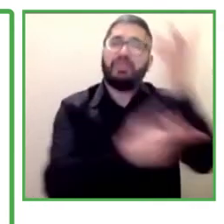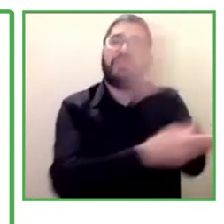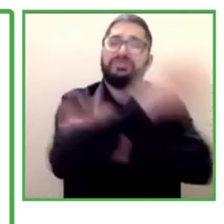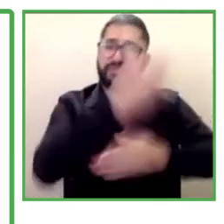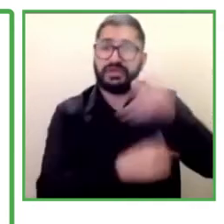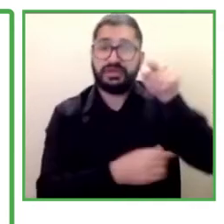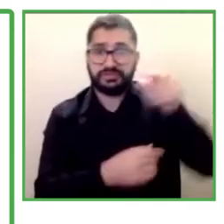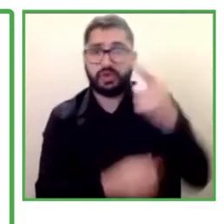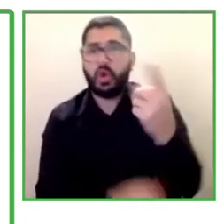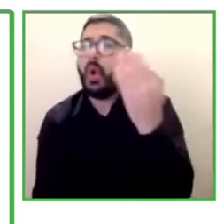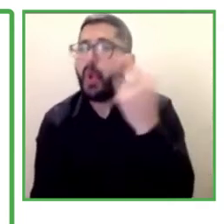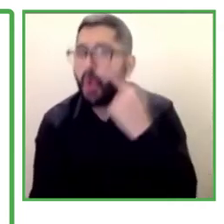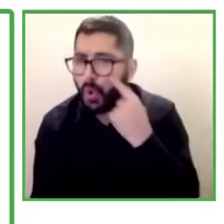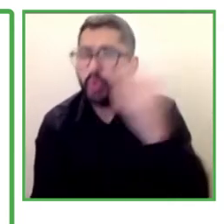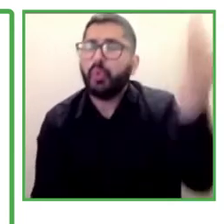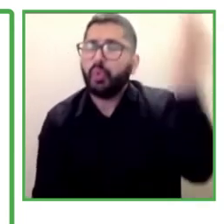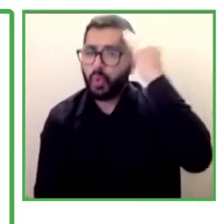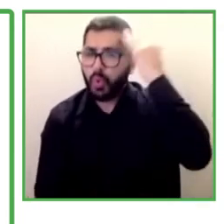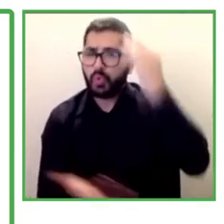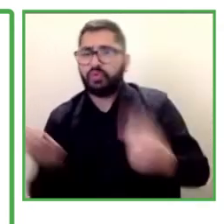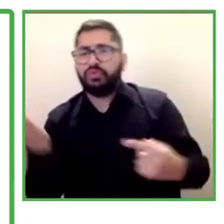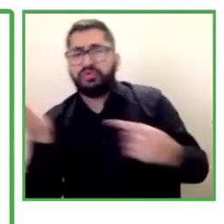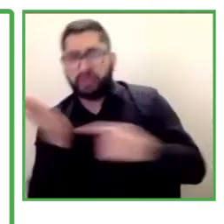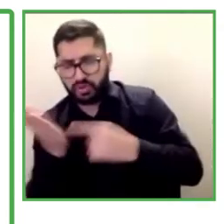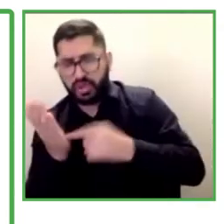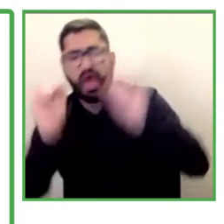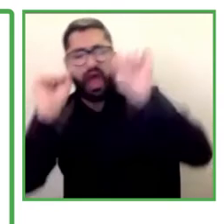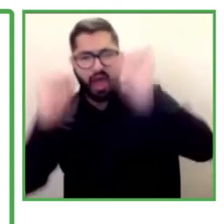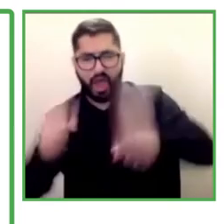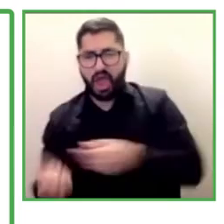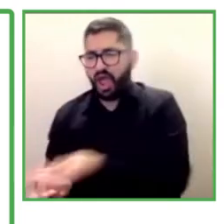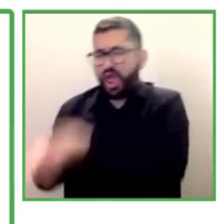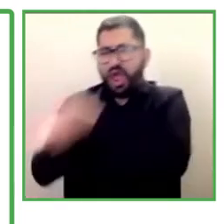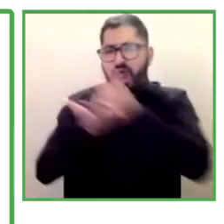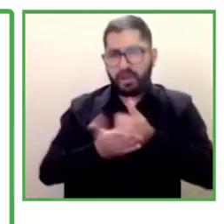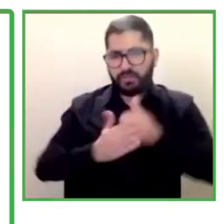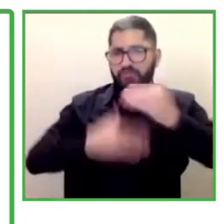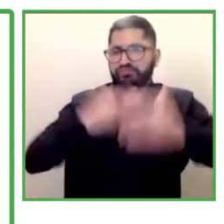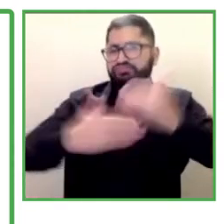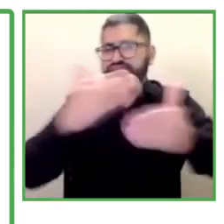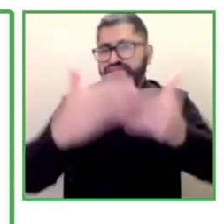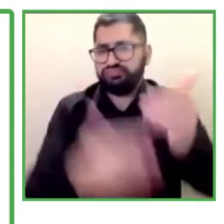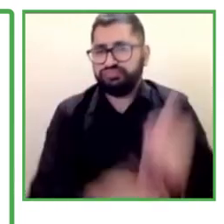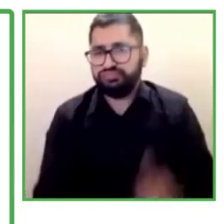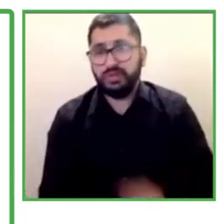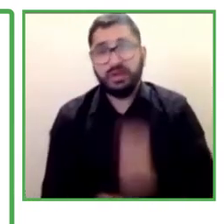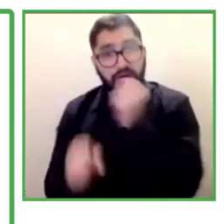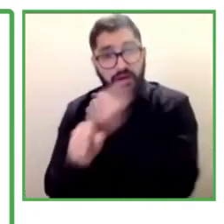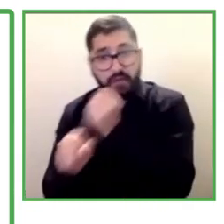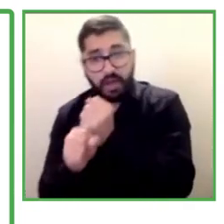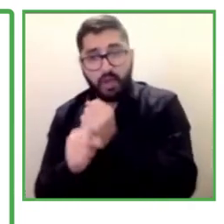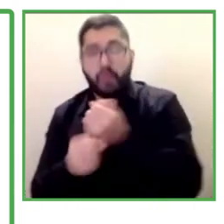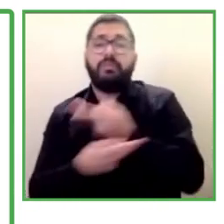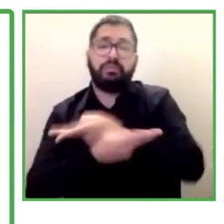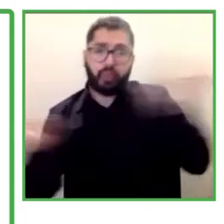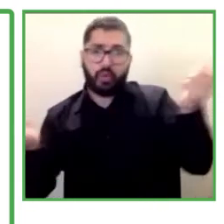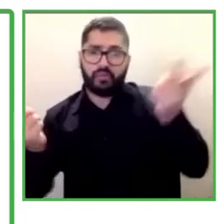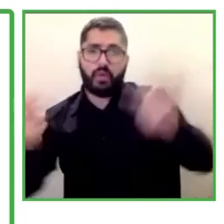them with that technical knowledge can actually have a greater impact in public policy. So thank you, everyone.